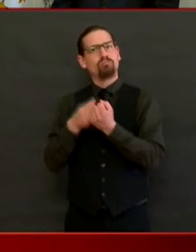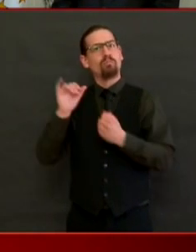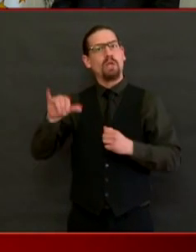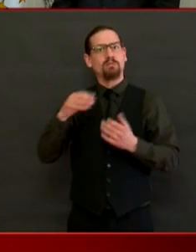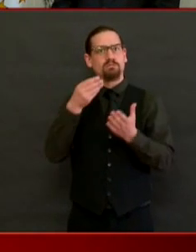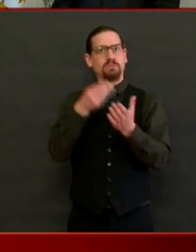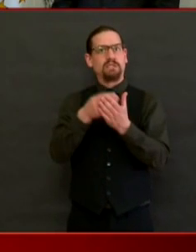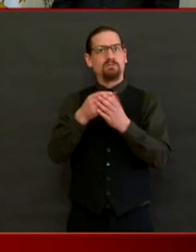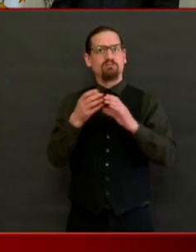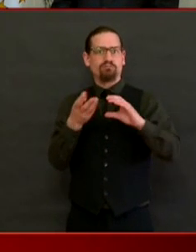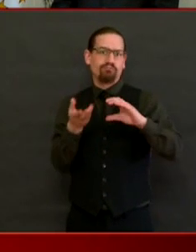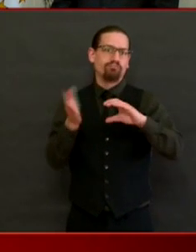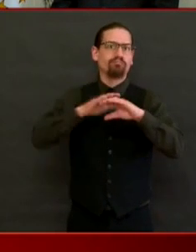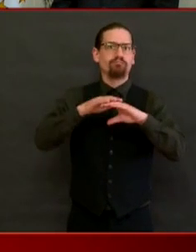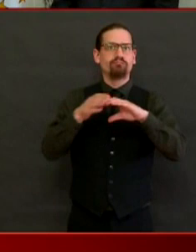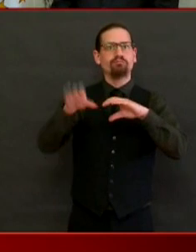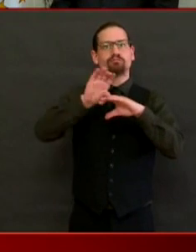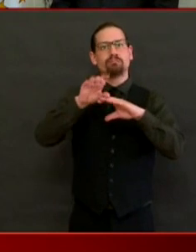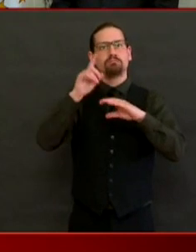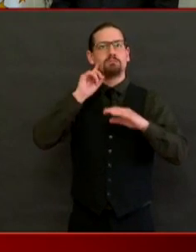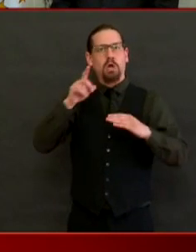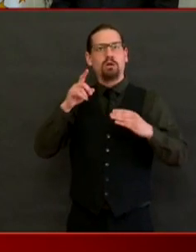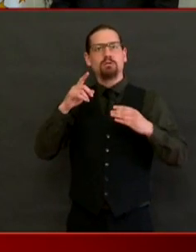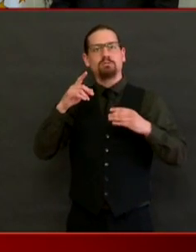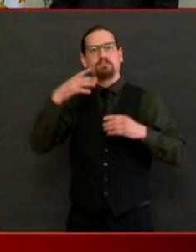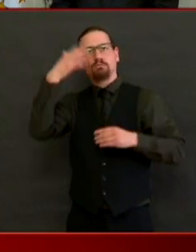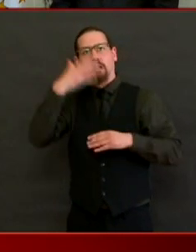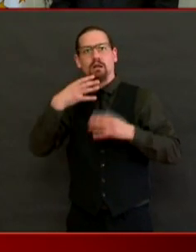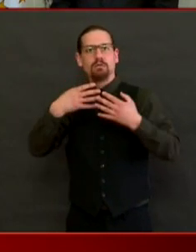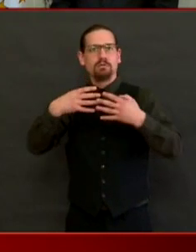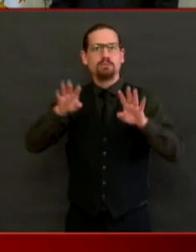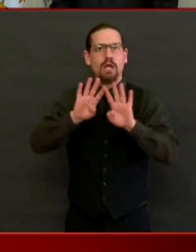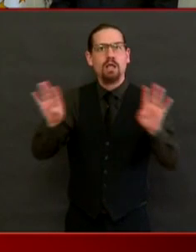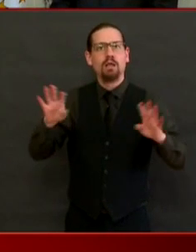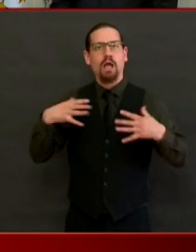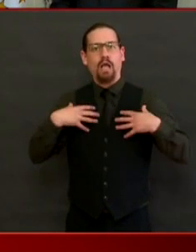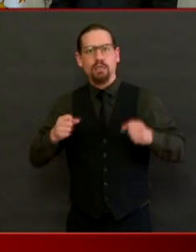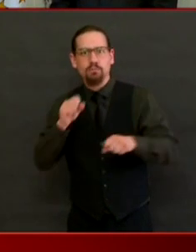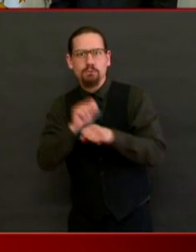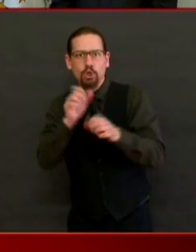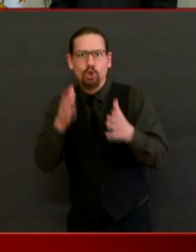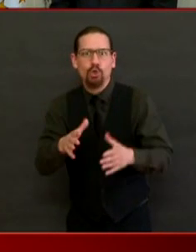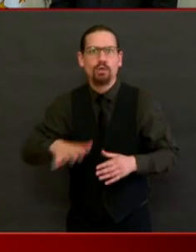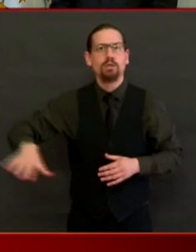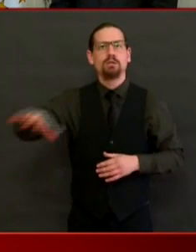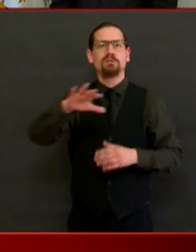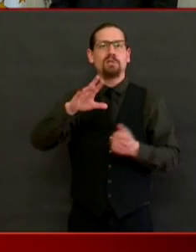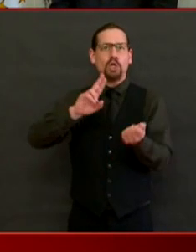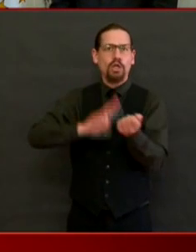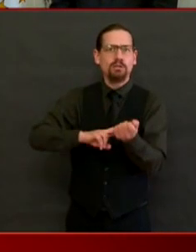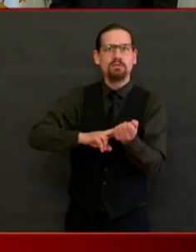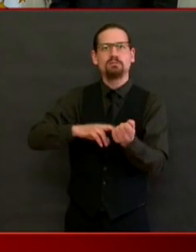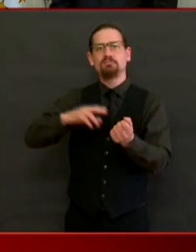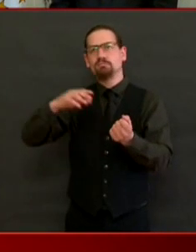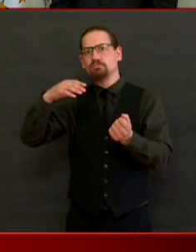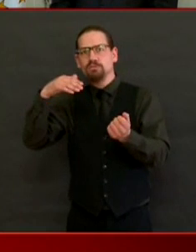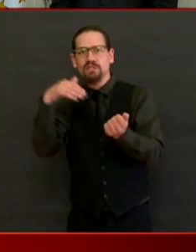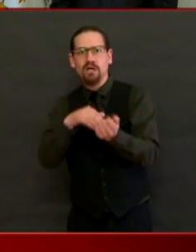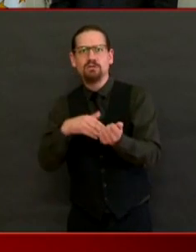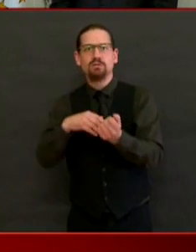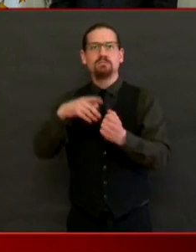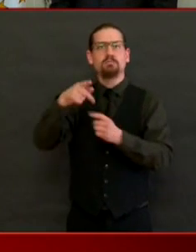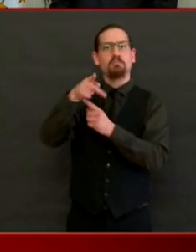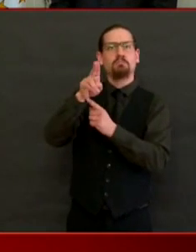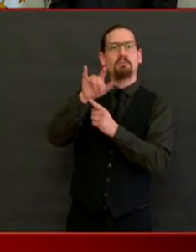frontline healthcare workers and essential, you know, public safety as we go through